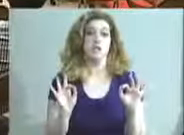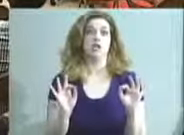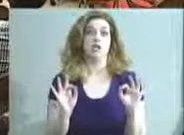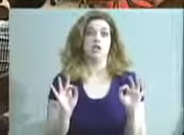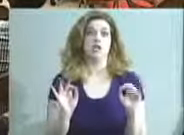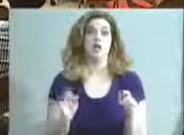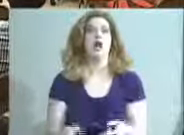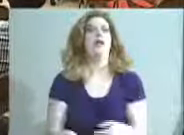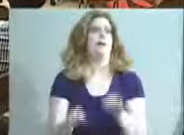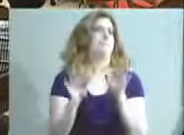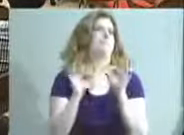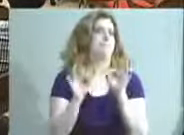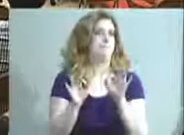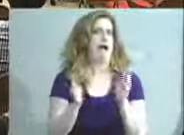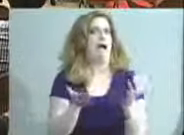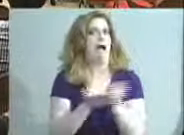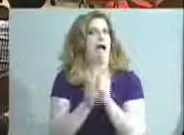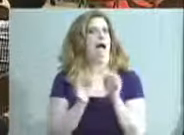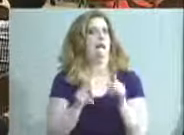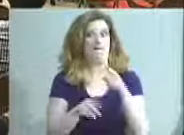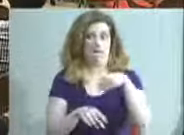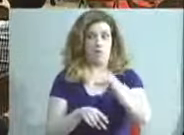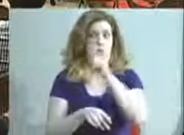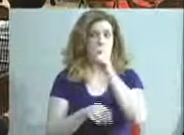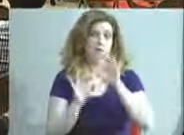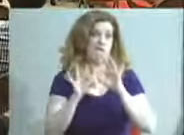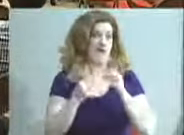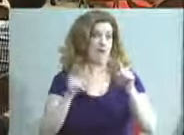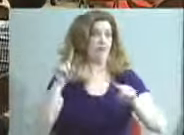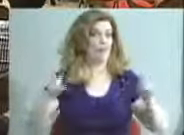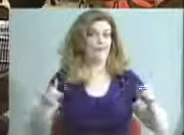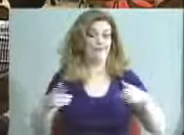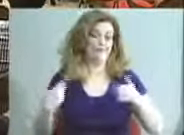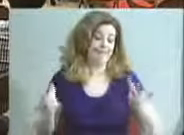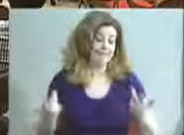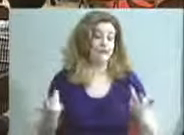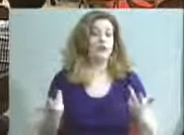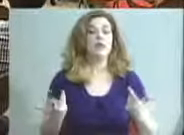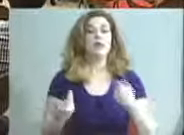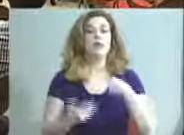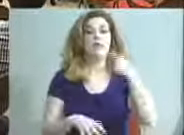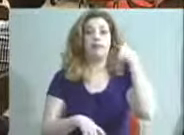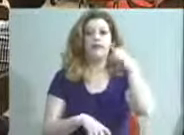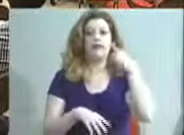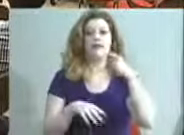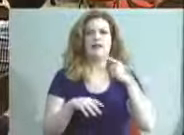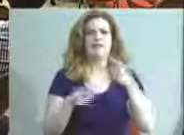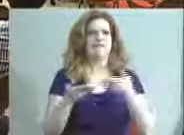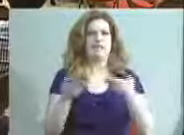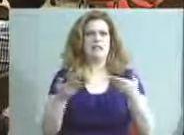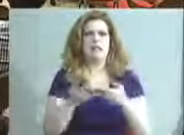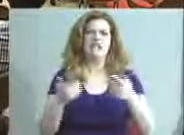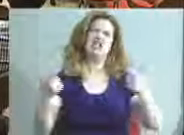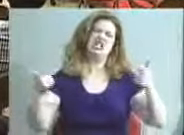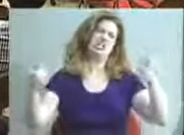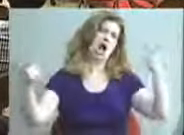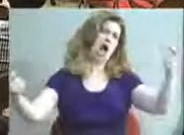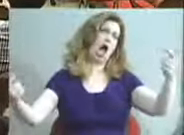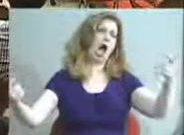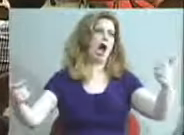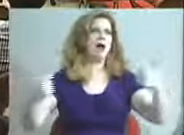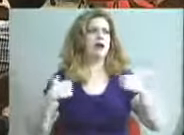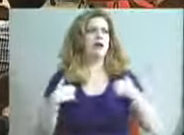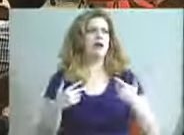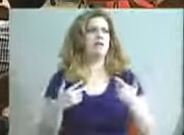opportunity for our families and who knows what, but the facility is enormous. We now have a, you know, a